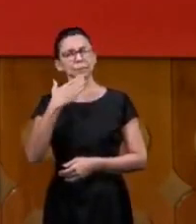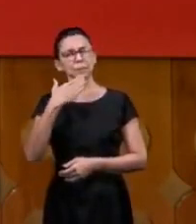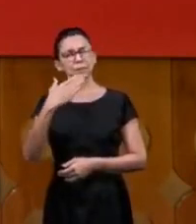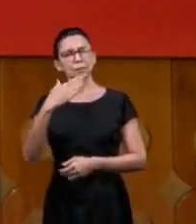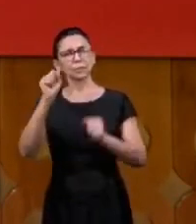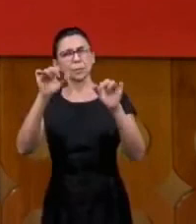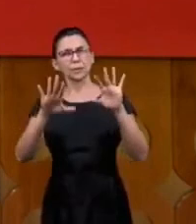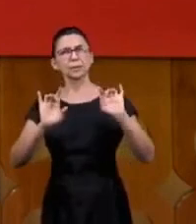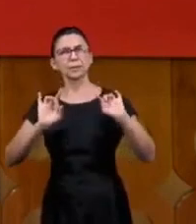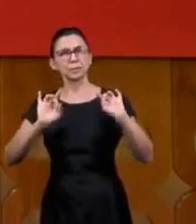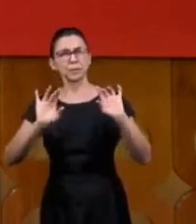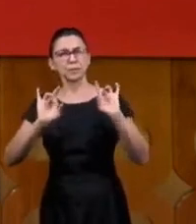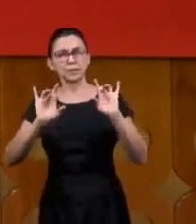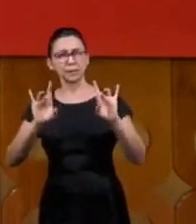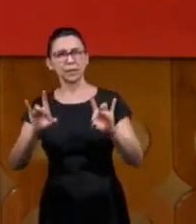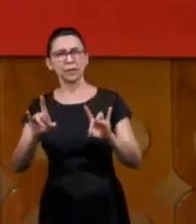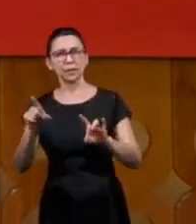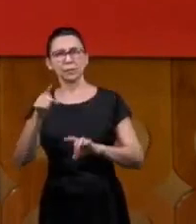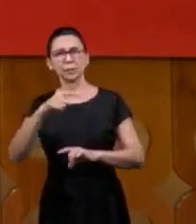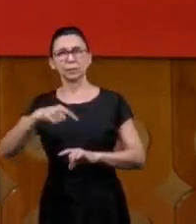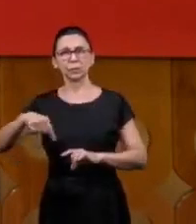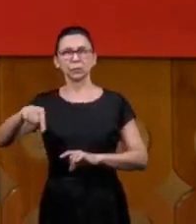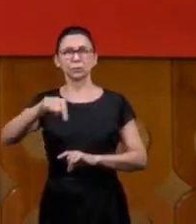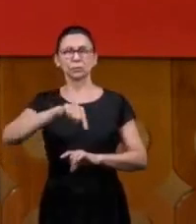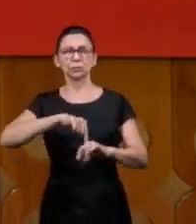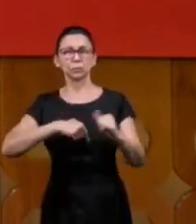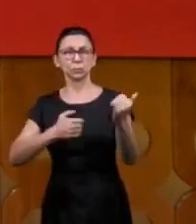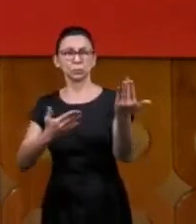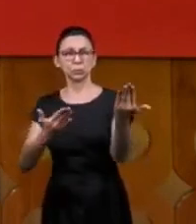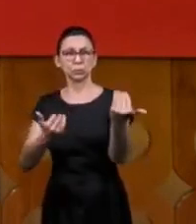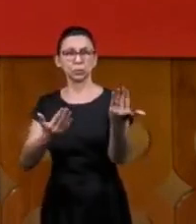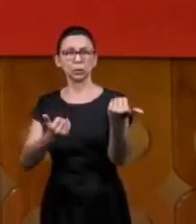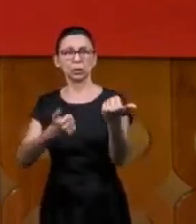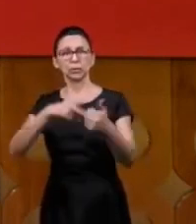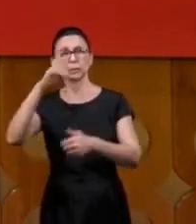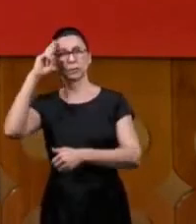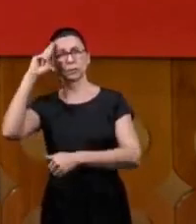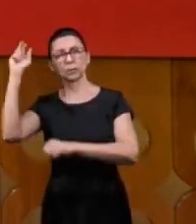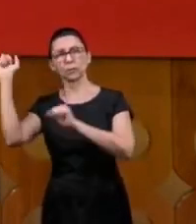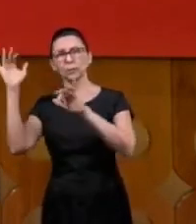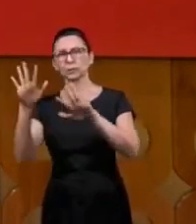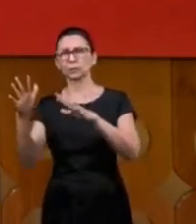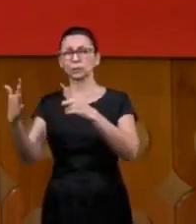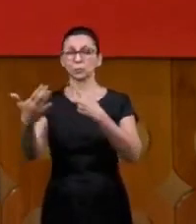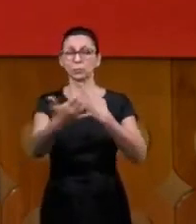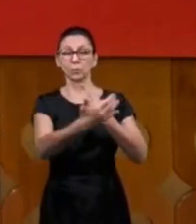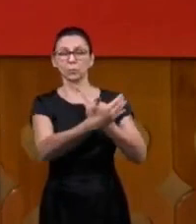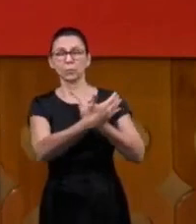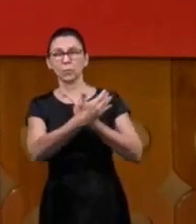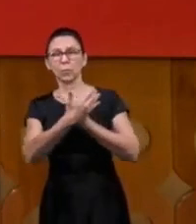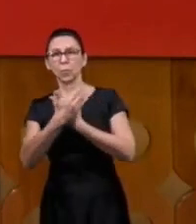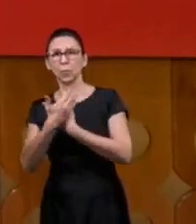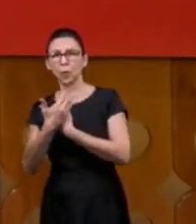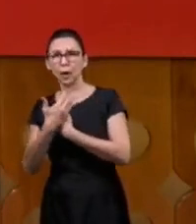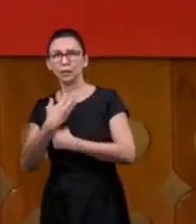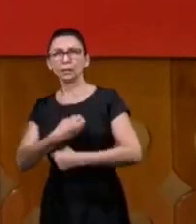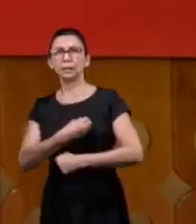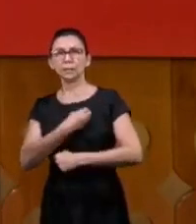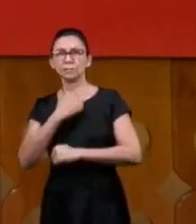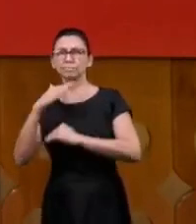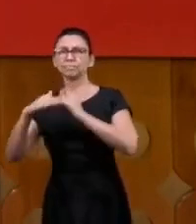praise you for a blessing on your youth that you would be helping them to prosper